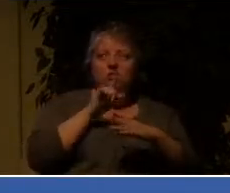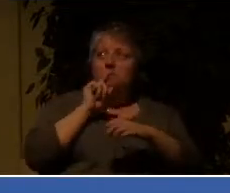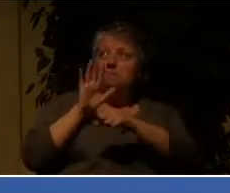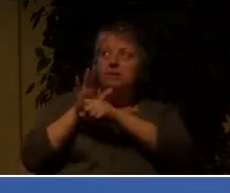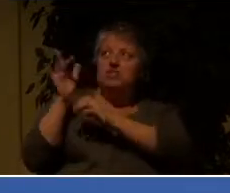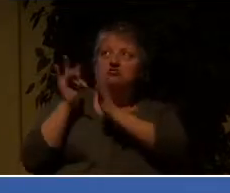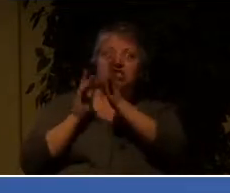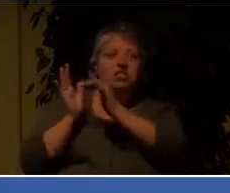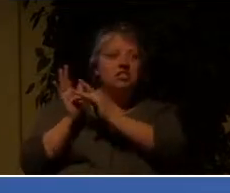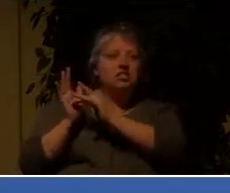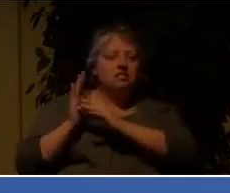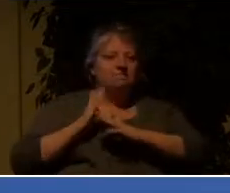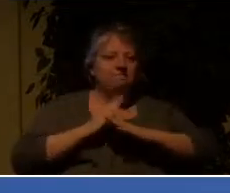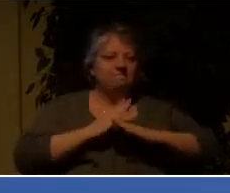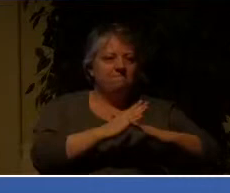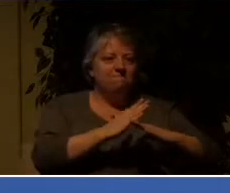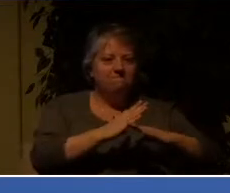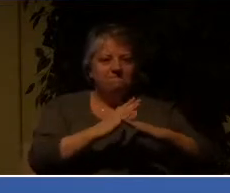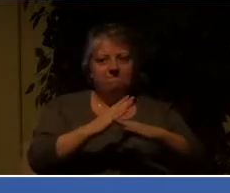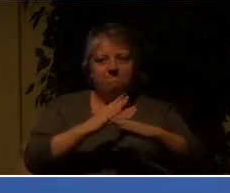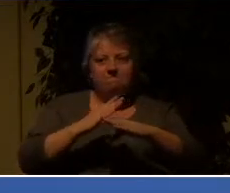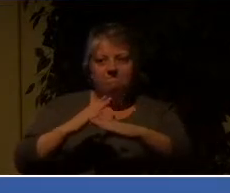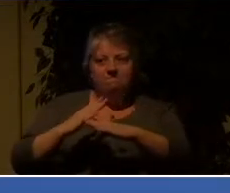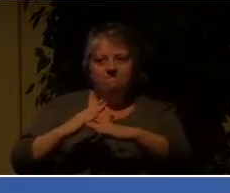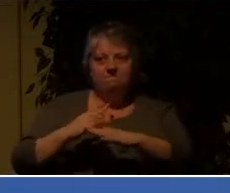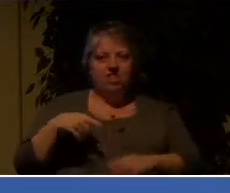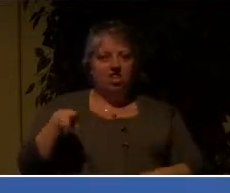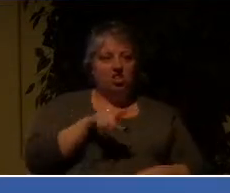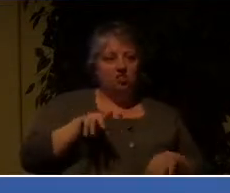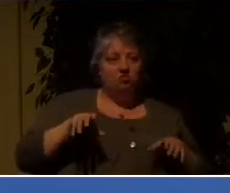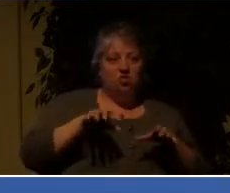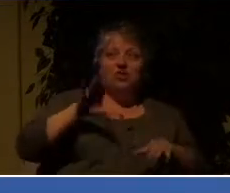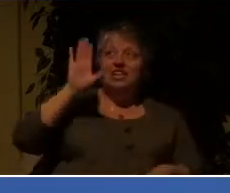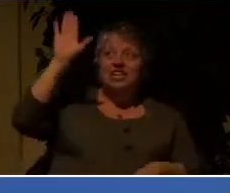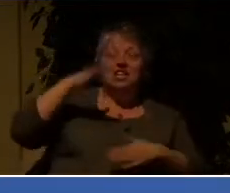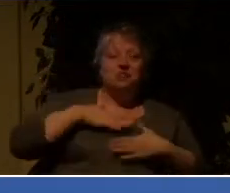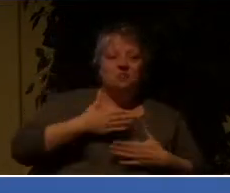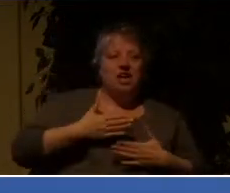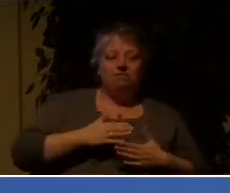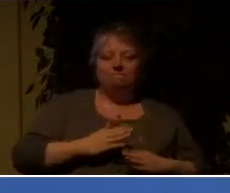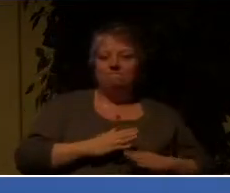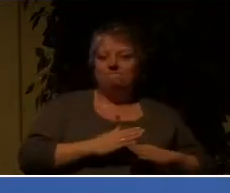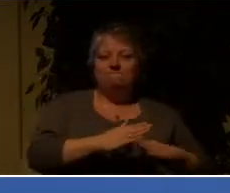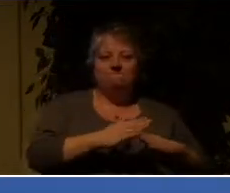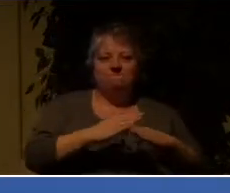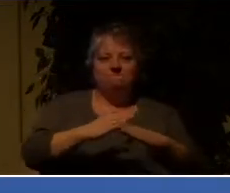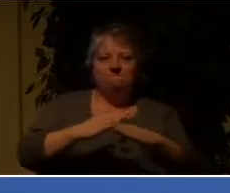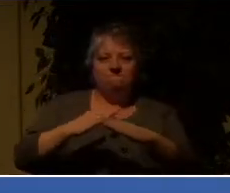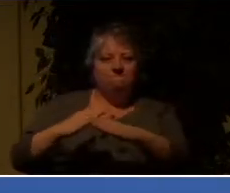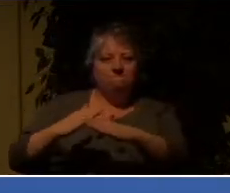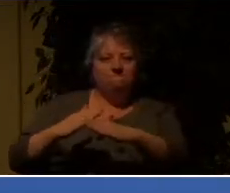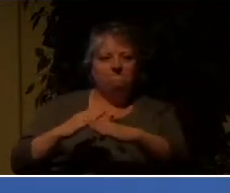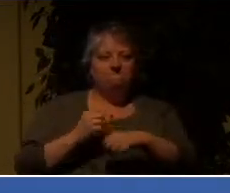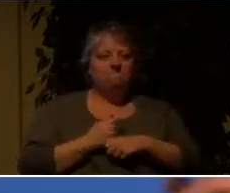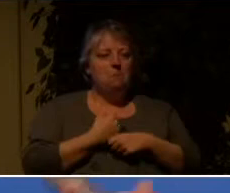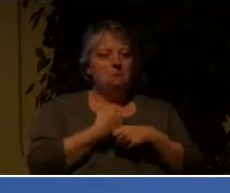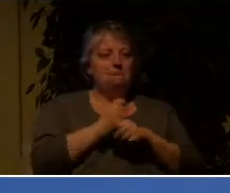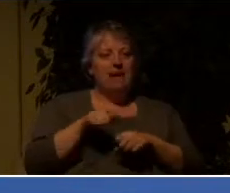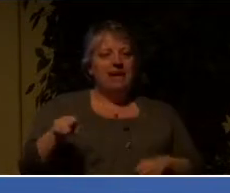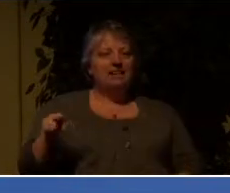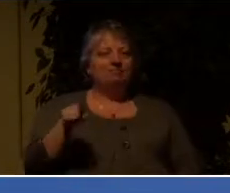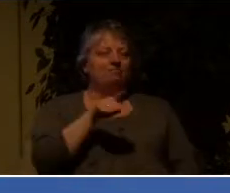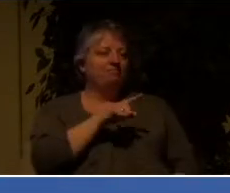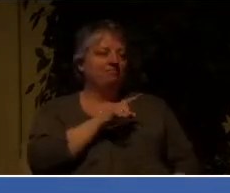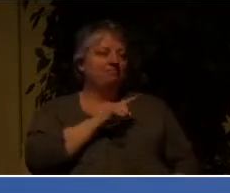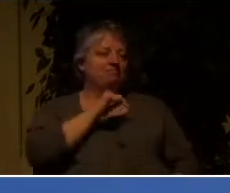us from doing His will, and to make us ineffective in shining